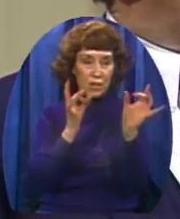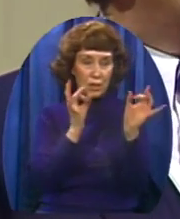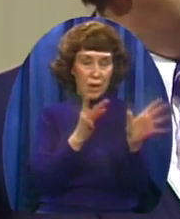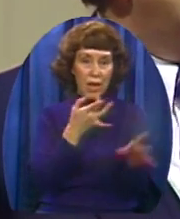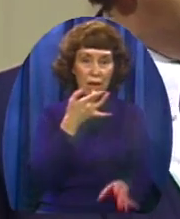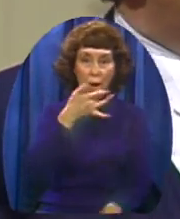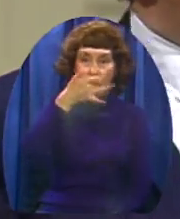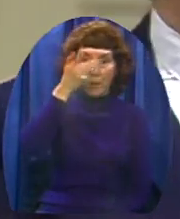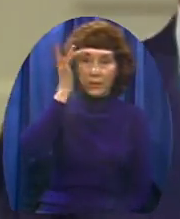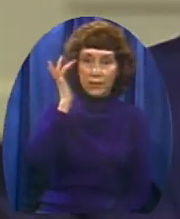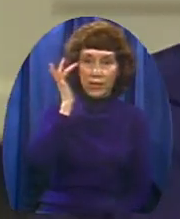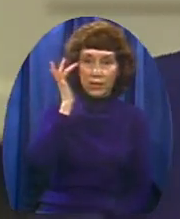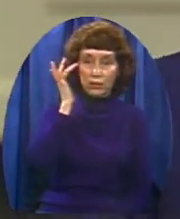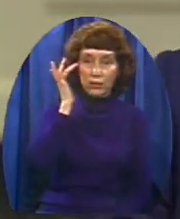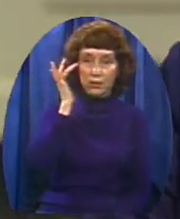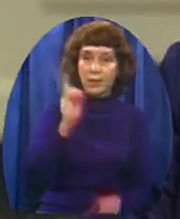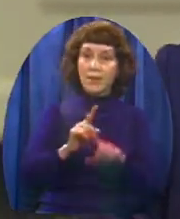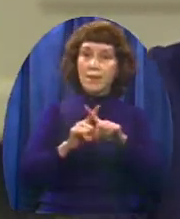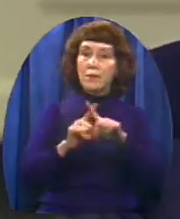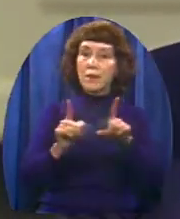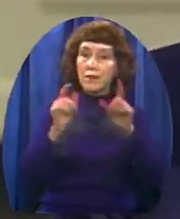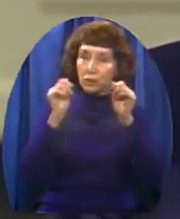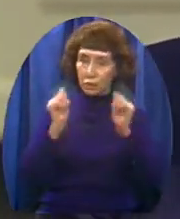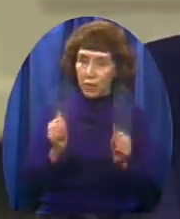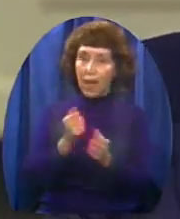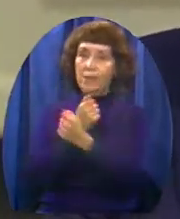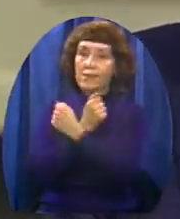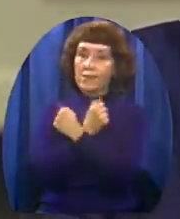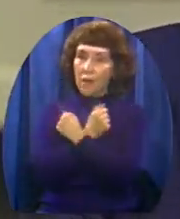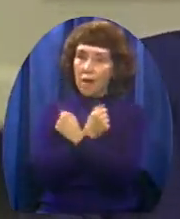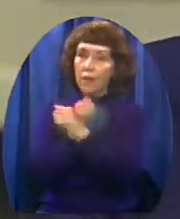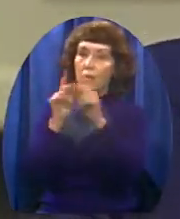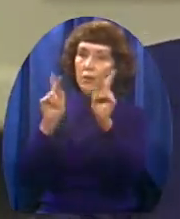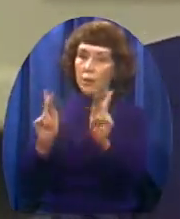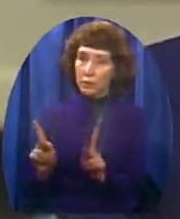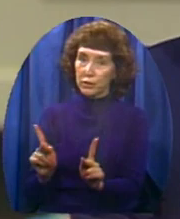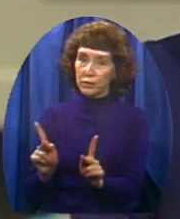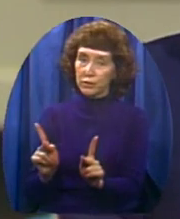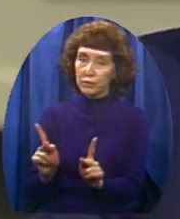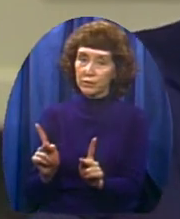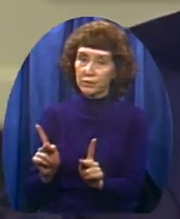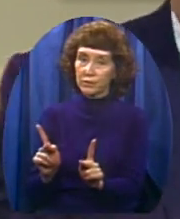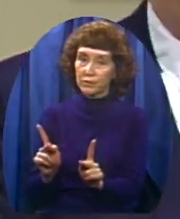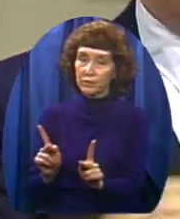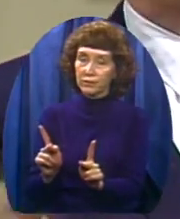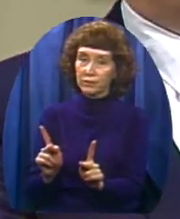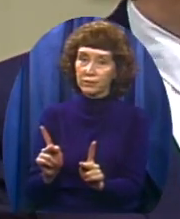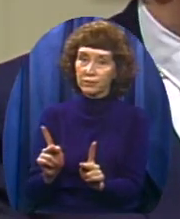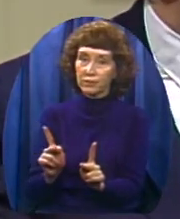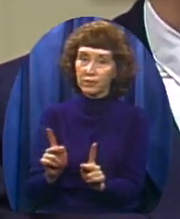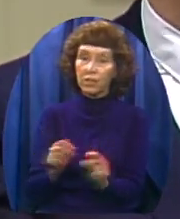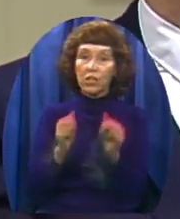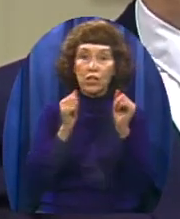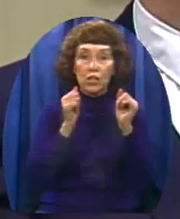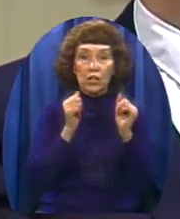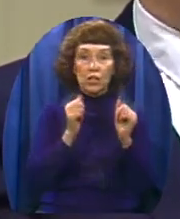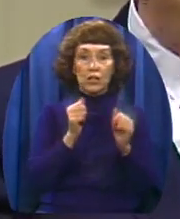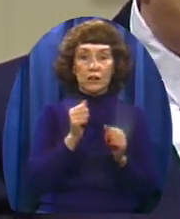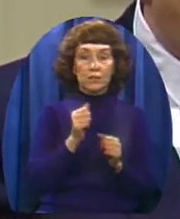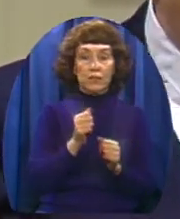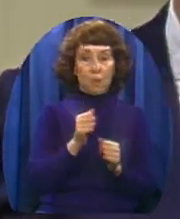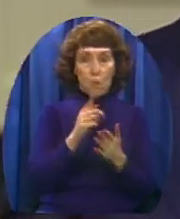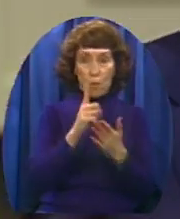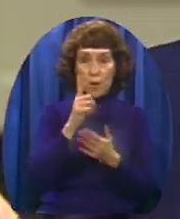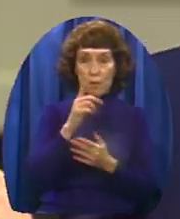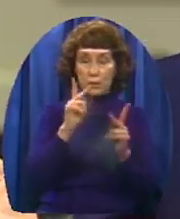someone in the audience Said you can't love somebody And hate what they do That's conditional love I ask her the question Do you love thieves?